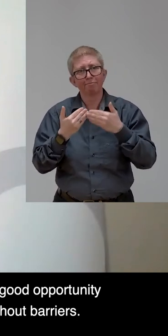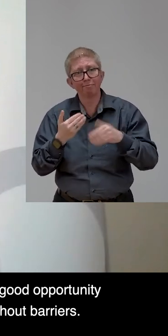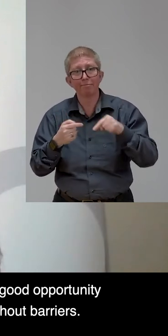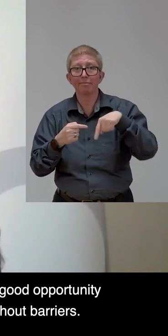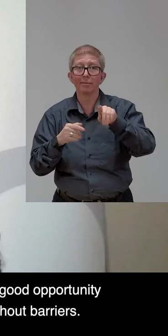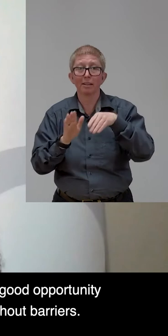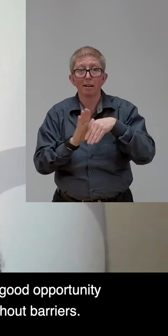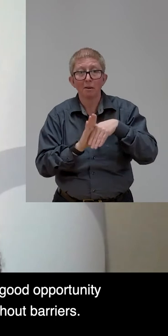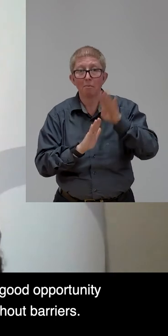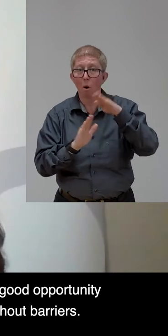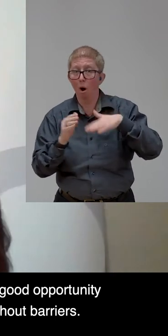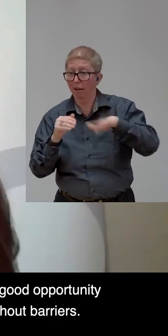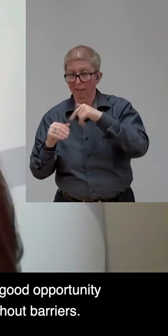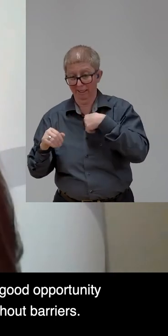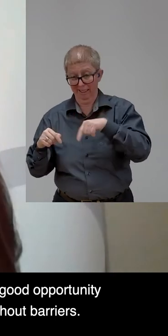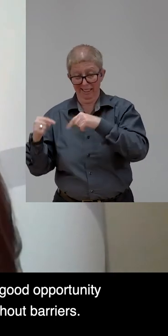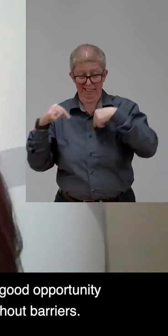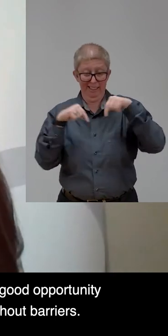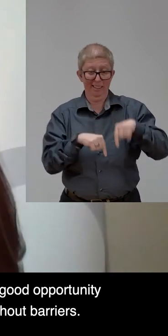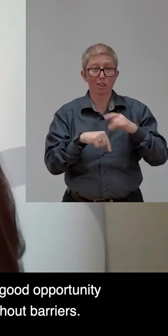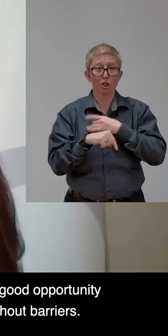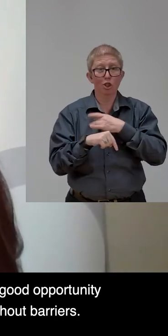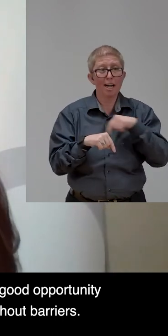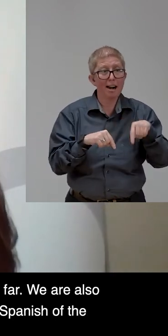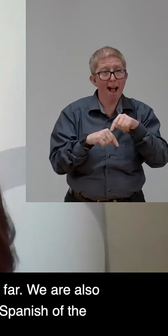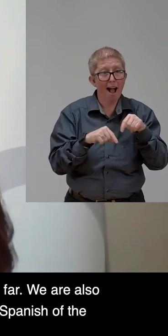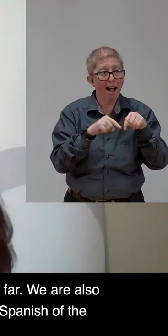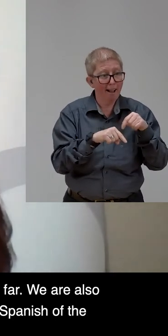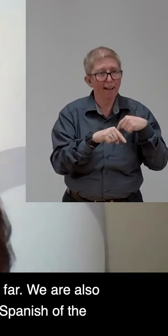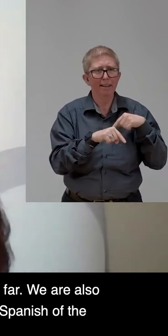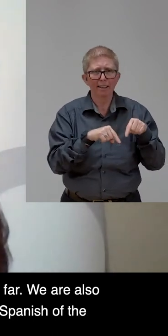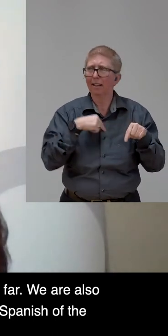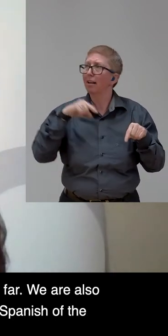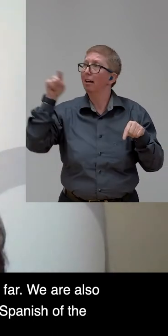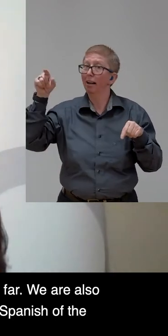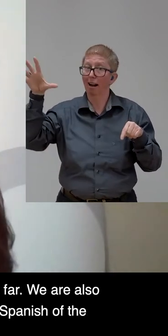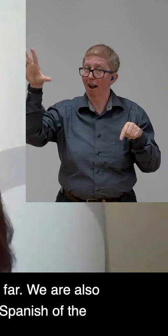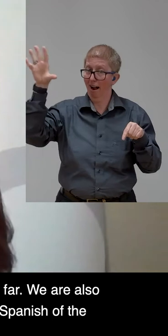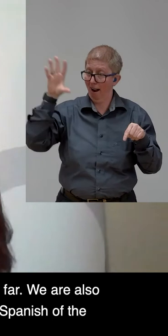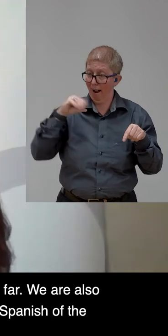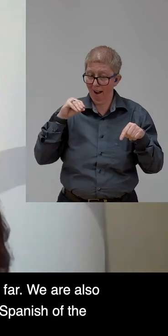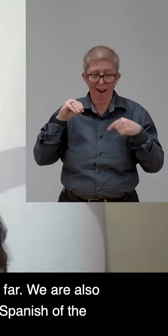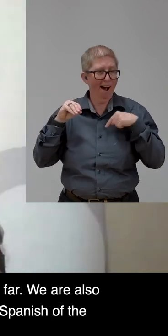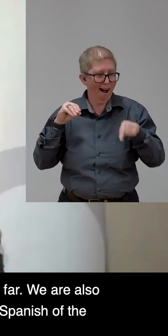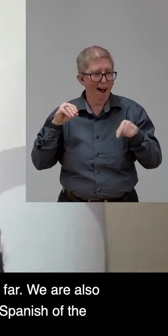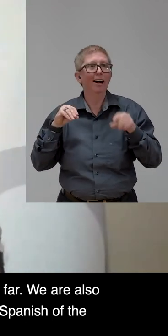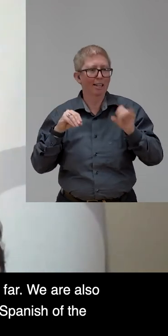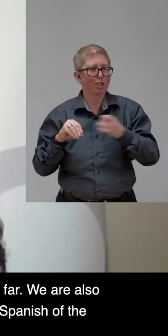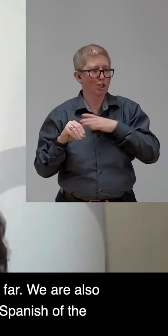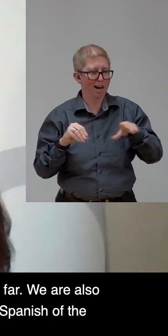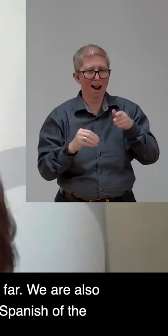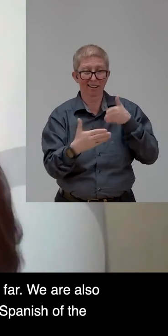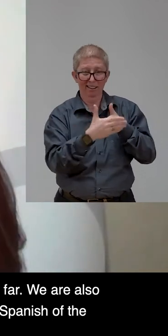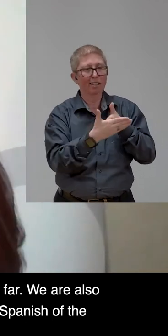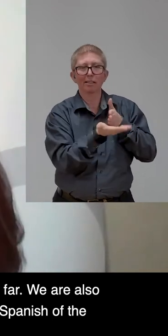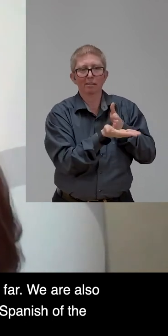to develop a world without barriers. We are very, very pleased with